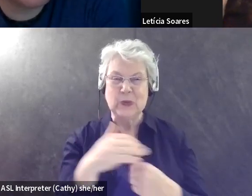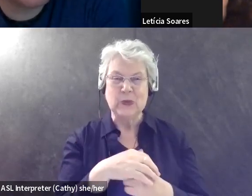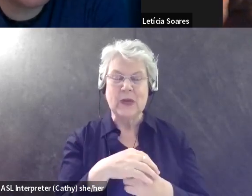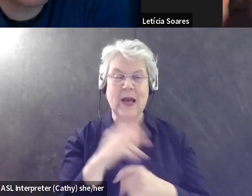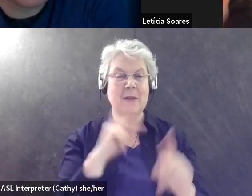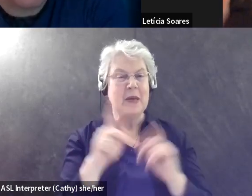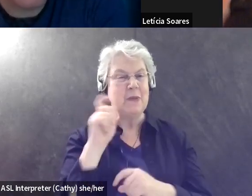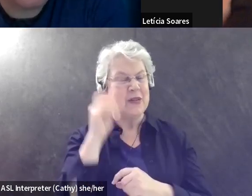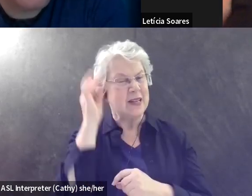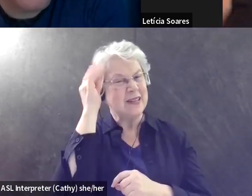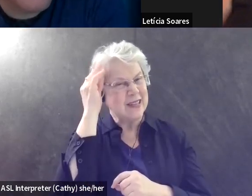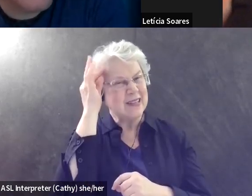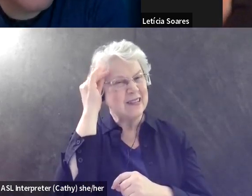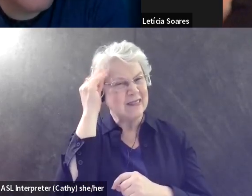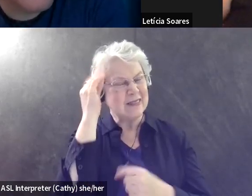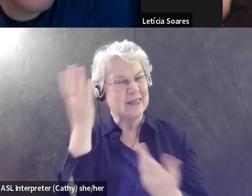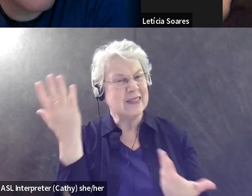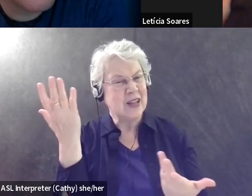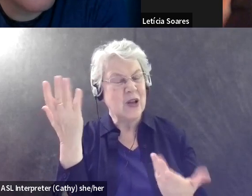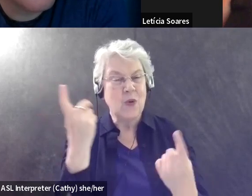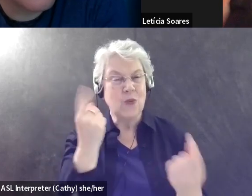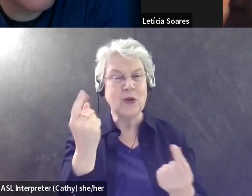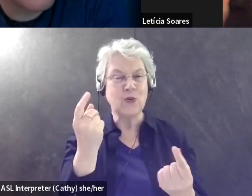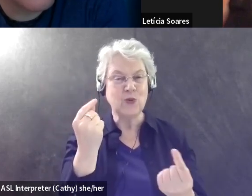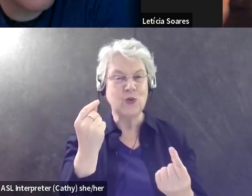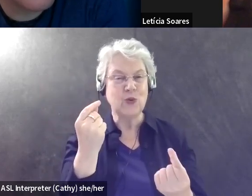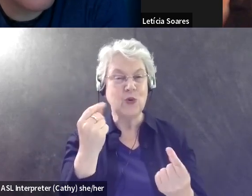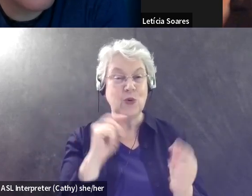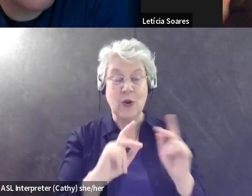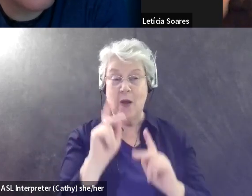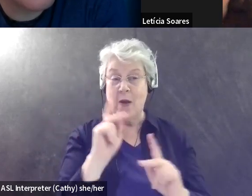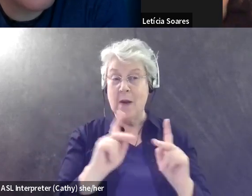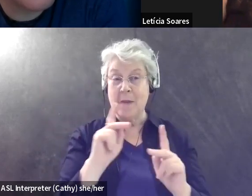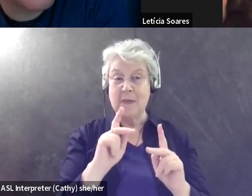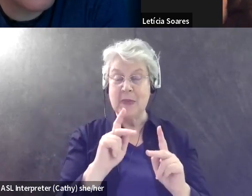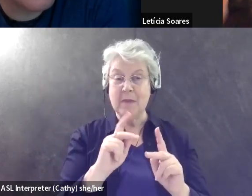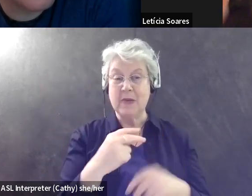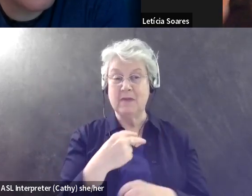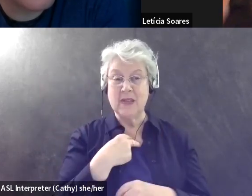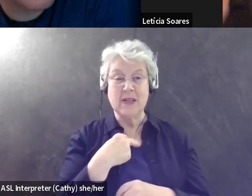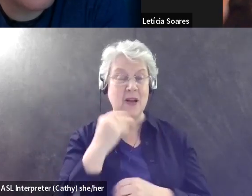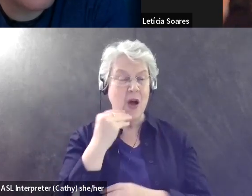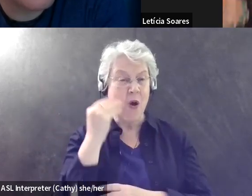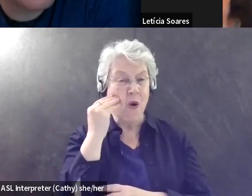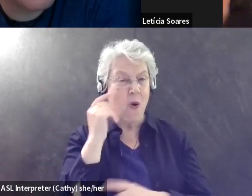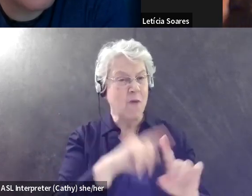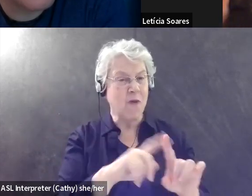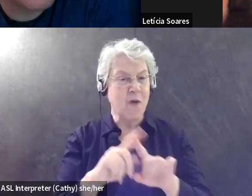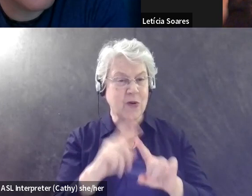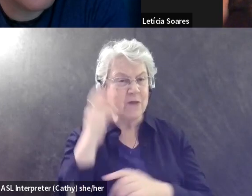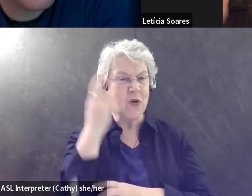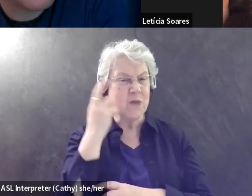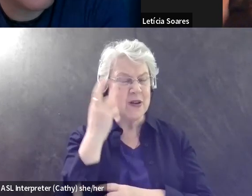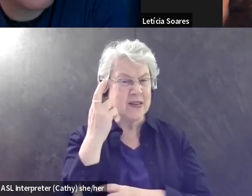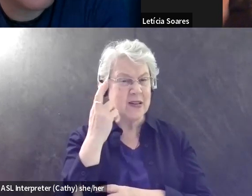consider that, you know, what can we do for folks who are homebound. We're just so